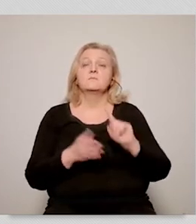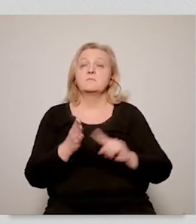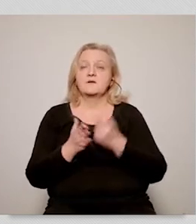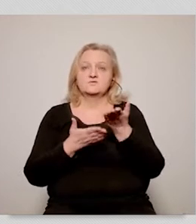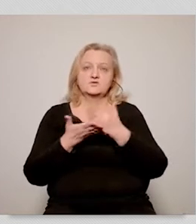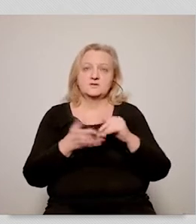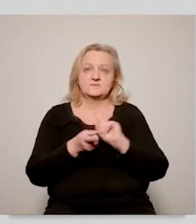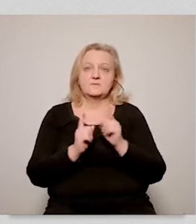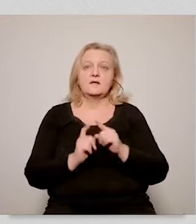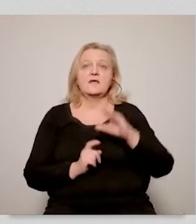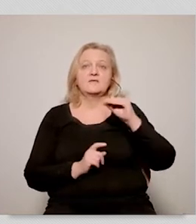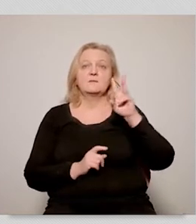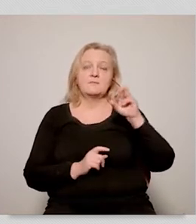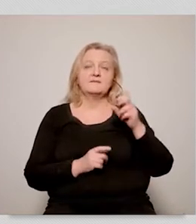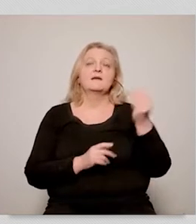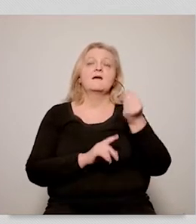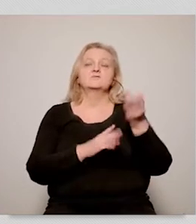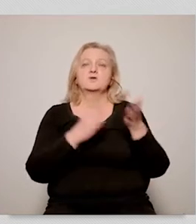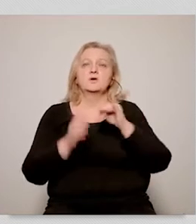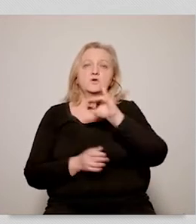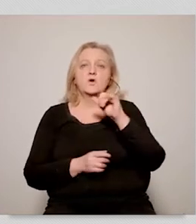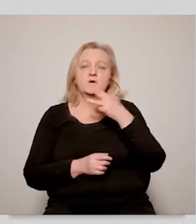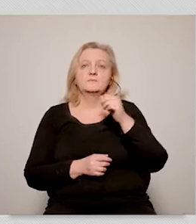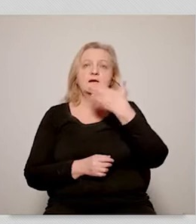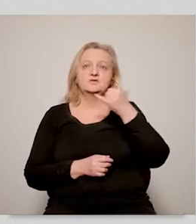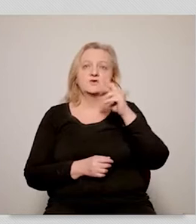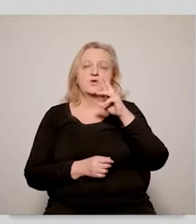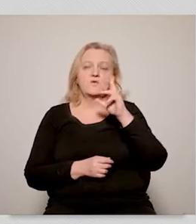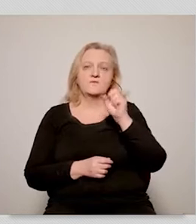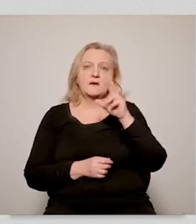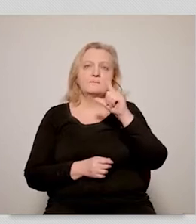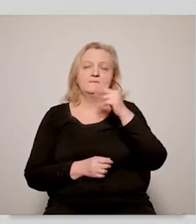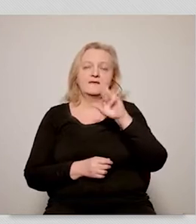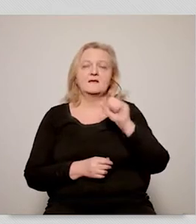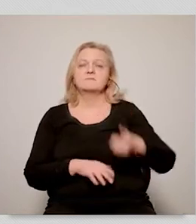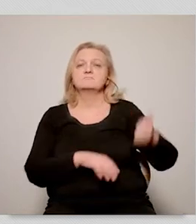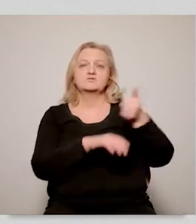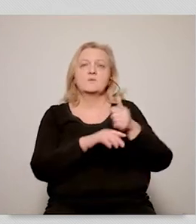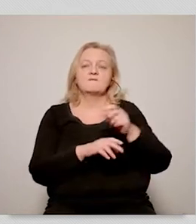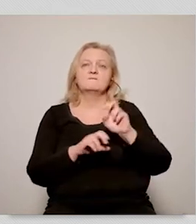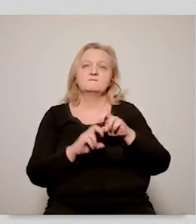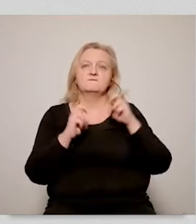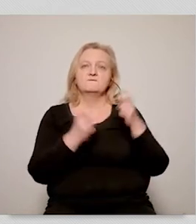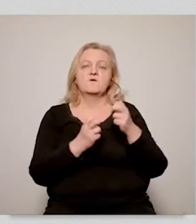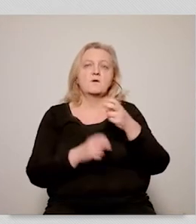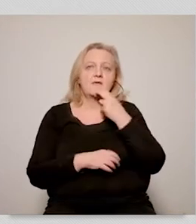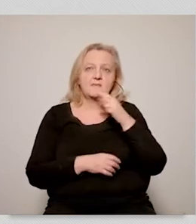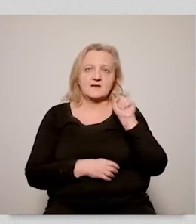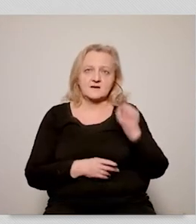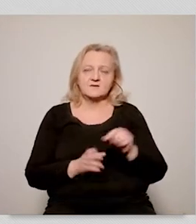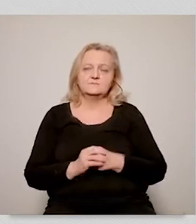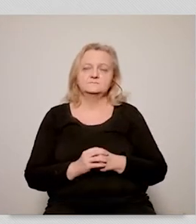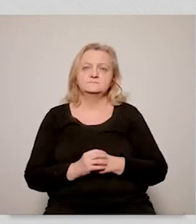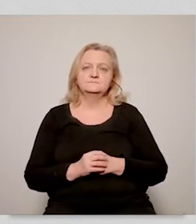part of our debate. So we have Edwin Benden, who's already been mentioned, but we also have Joanna